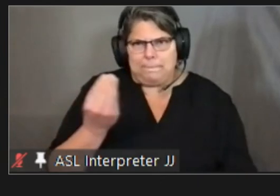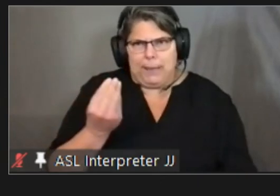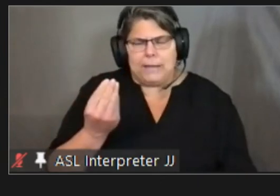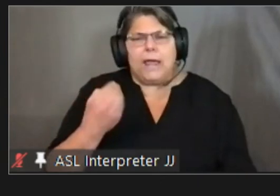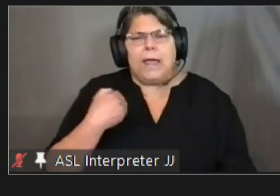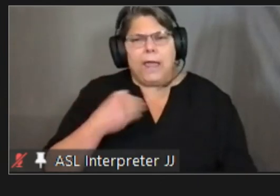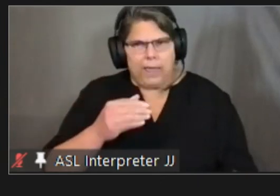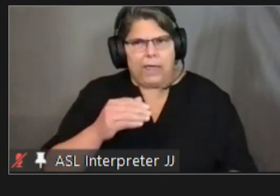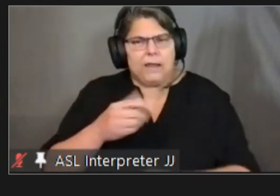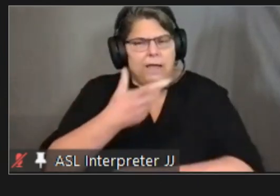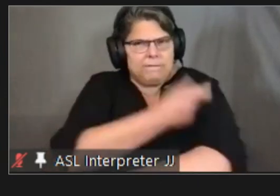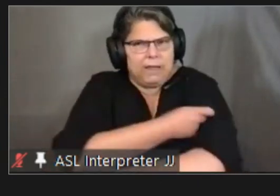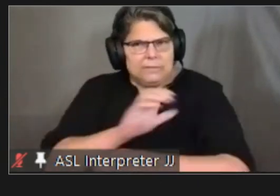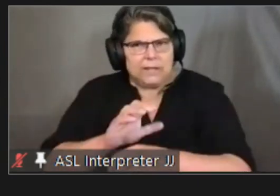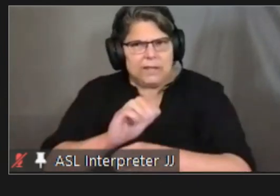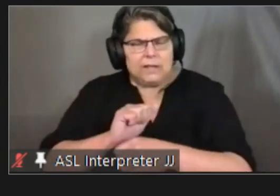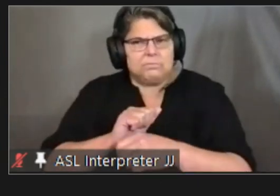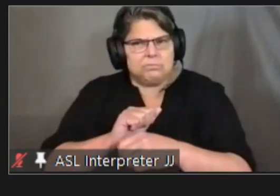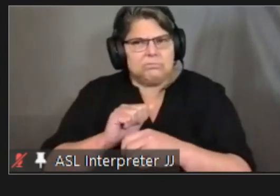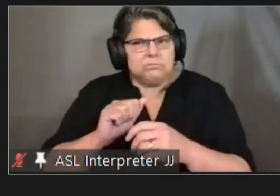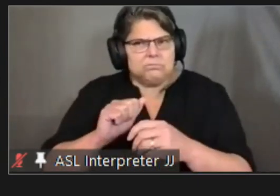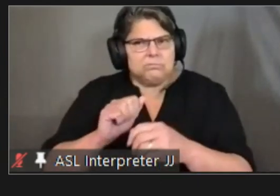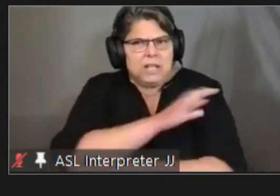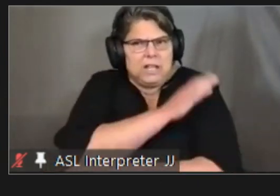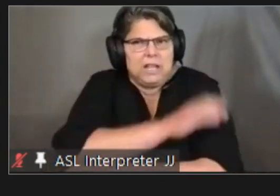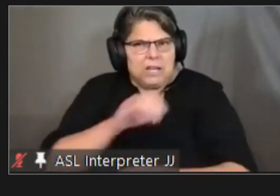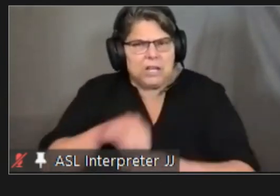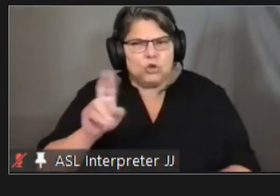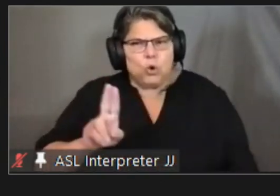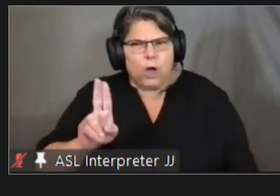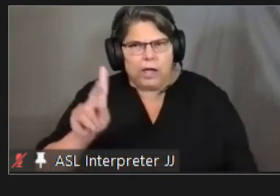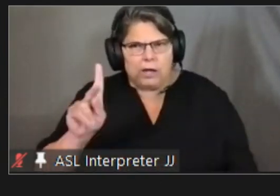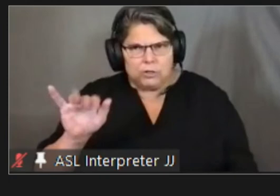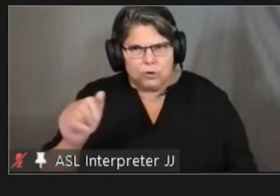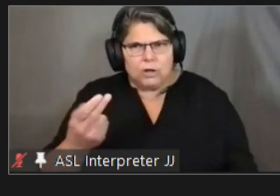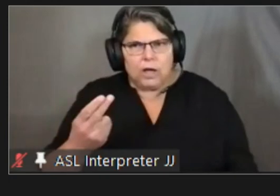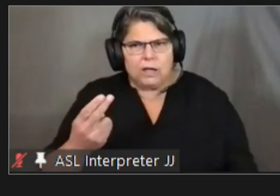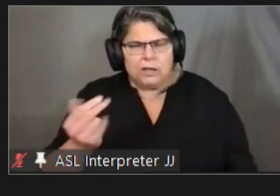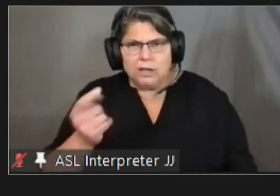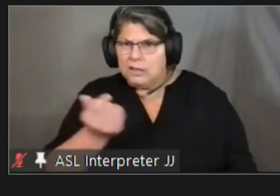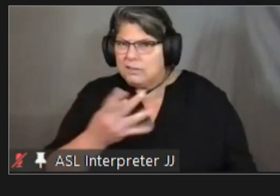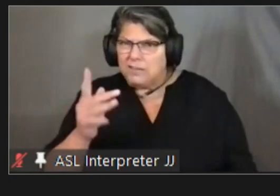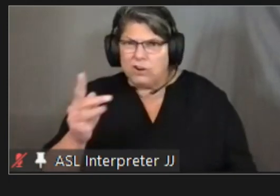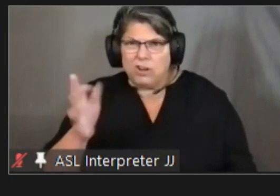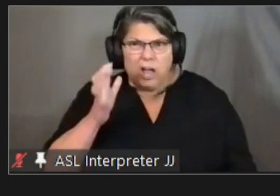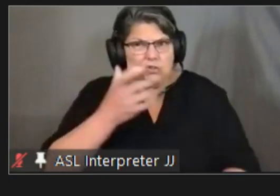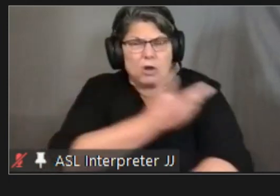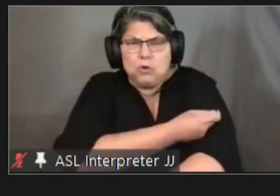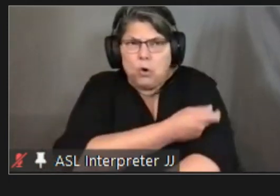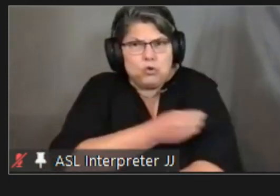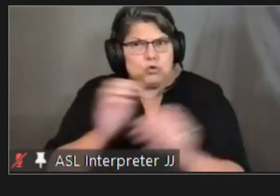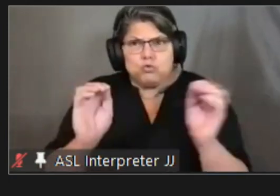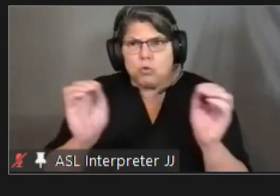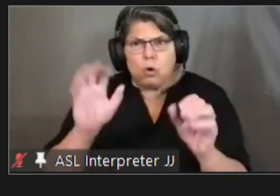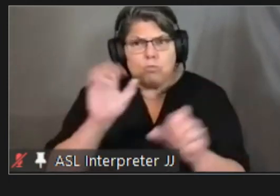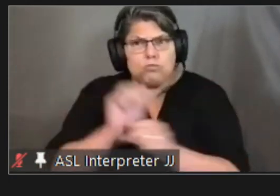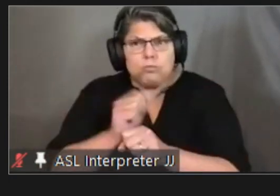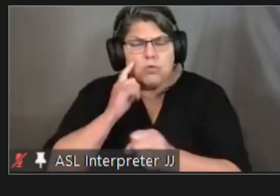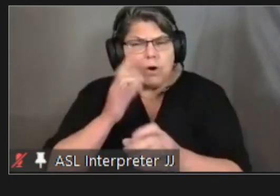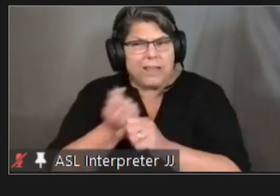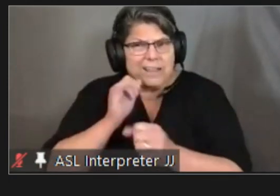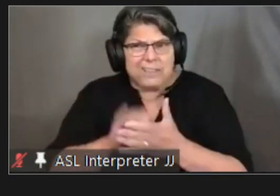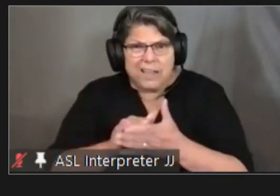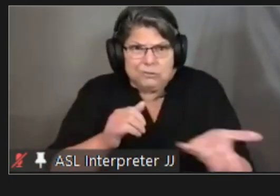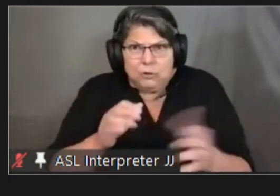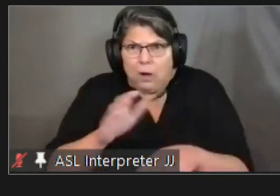clinic in ukiah where there were several hundred doses that hadn't been scheduled so we were on the the air making